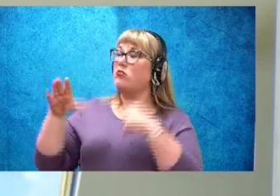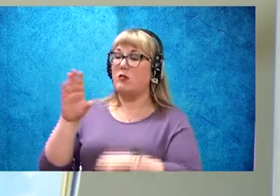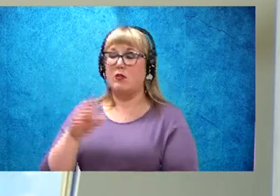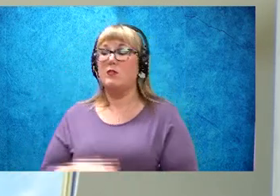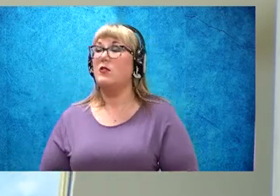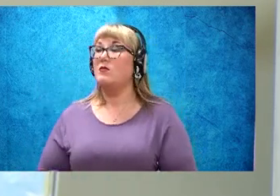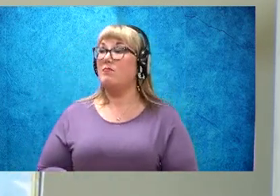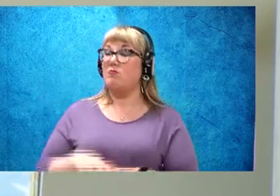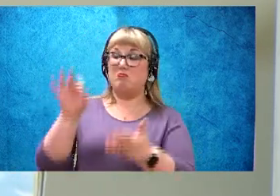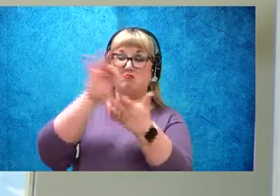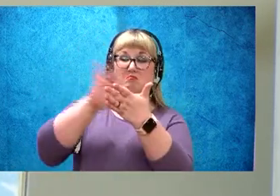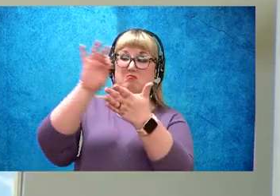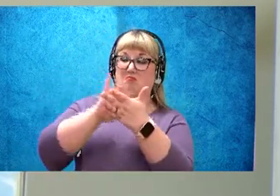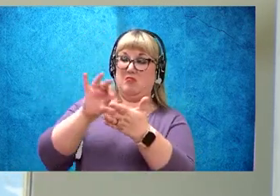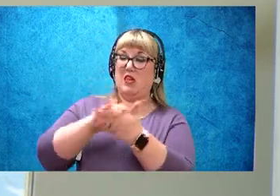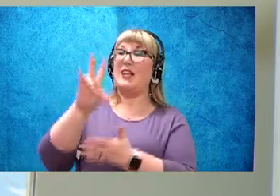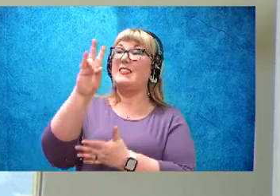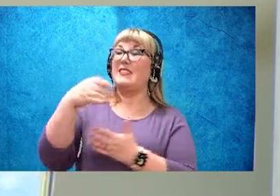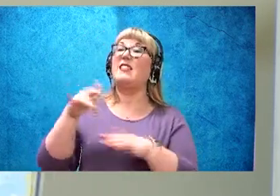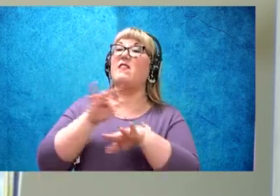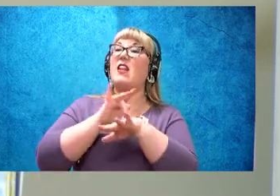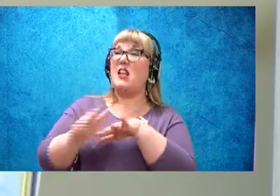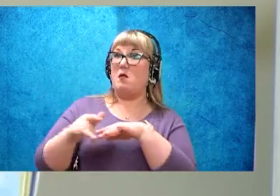counting seven empty pizza boxes.